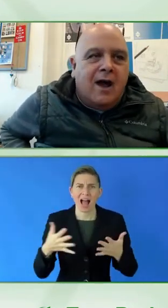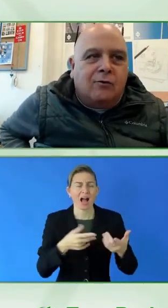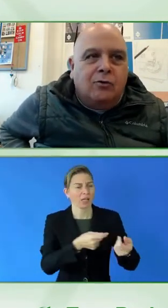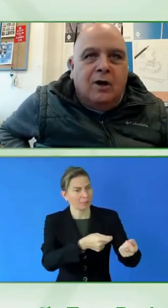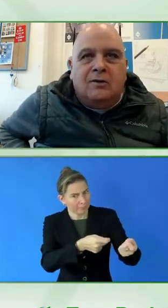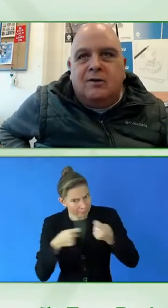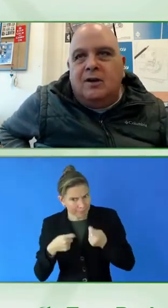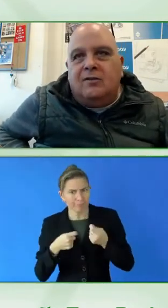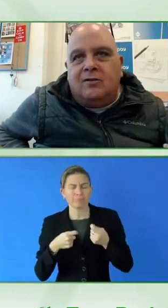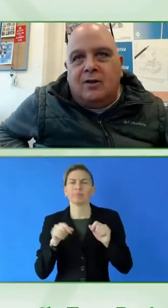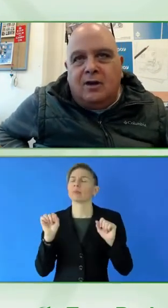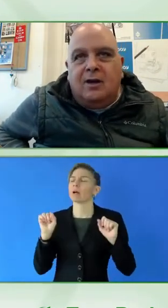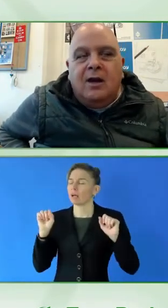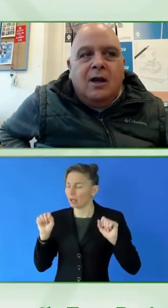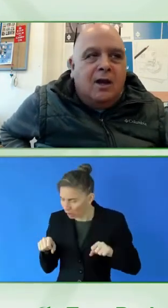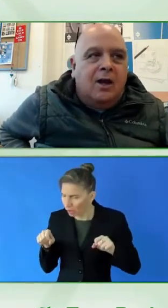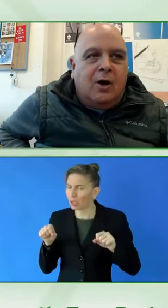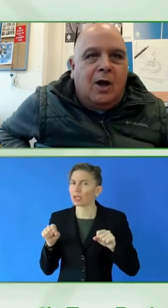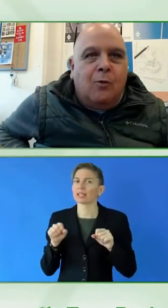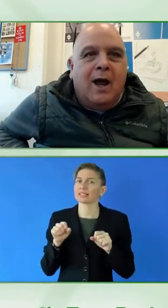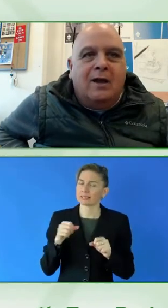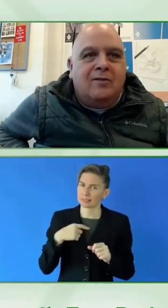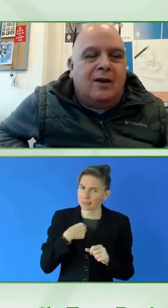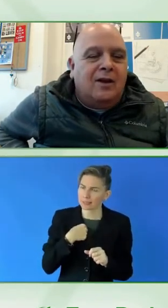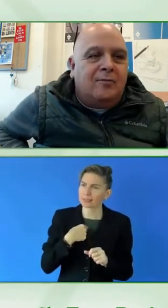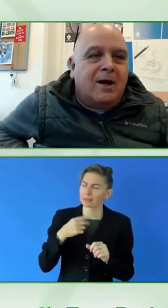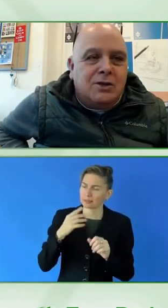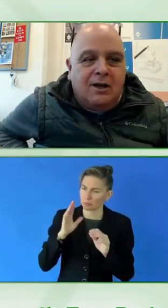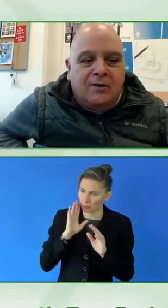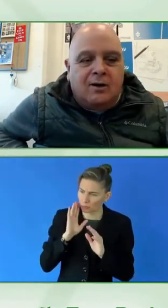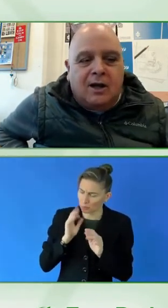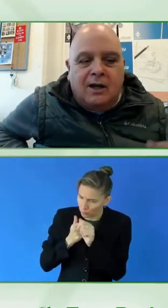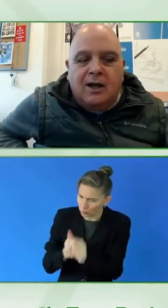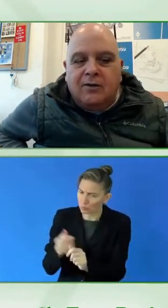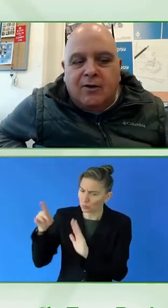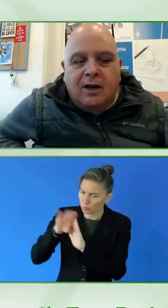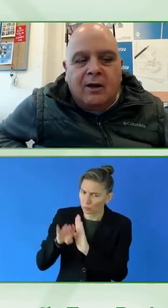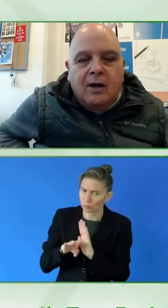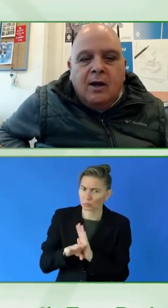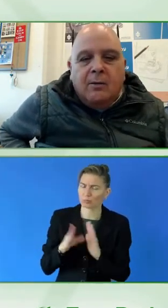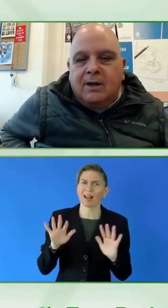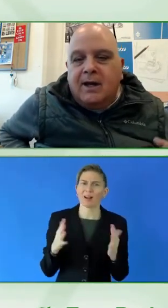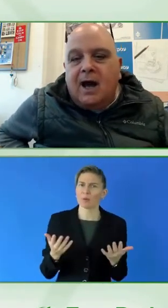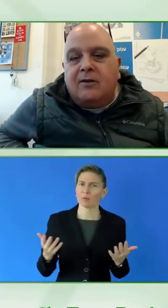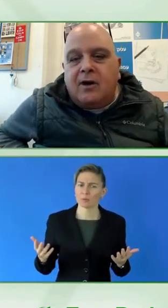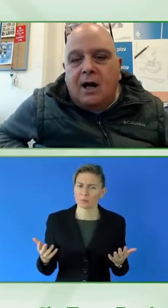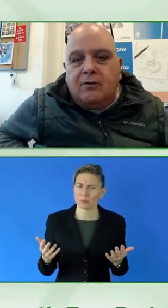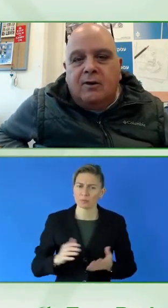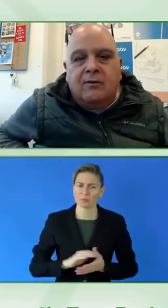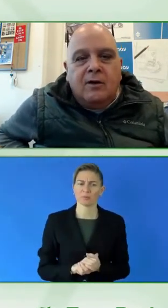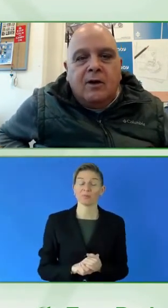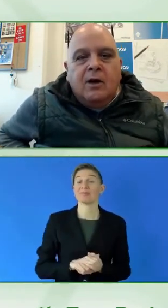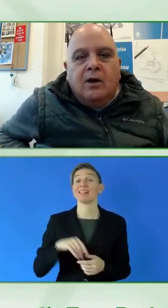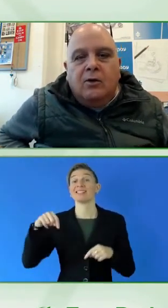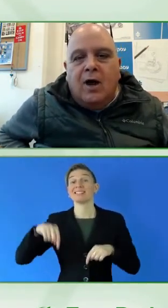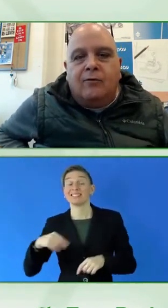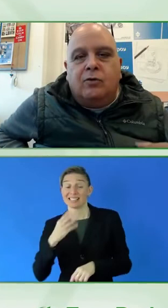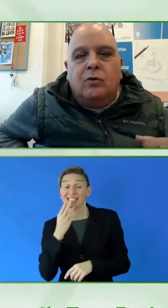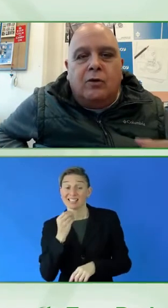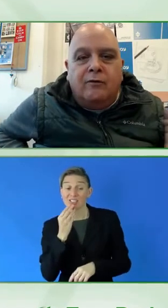that they have to do it, it's a way, it's much easier, like in Israel. But in other countries,